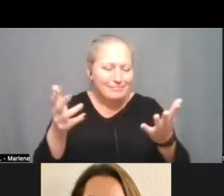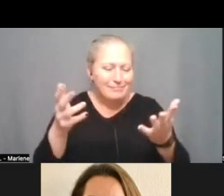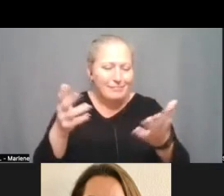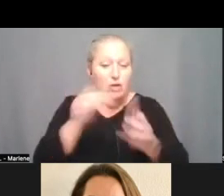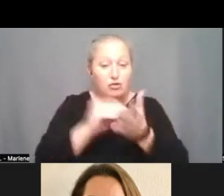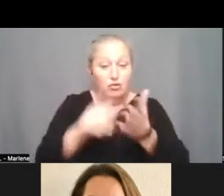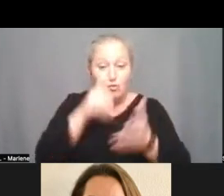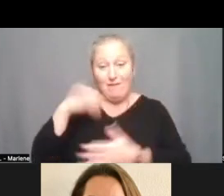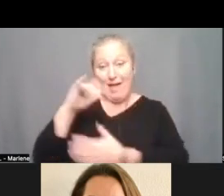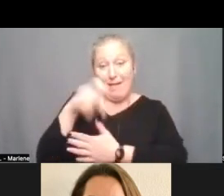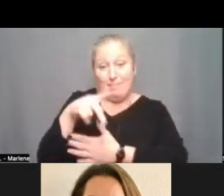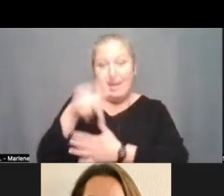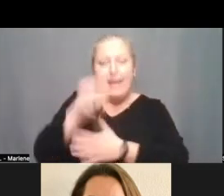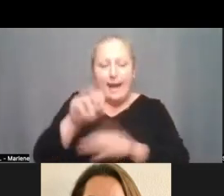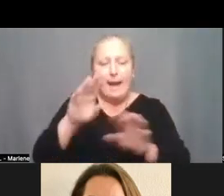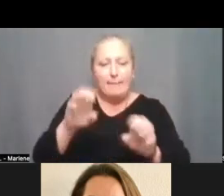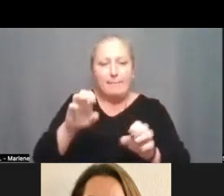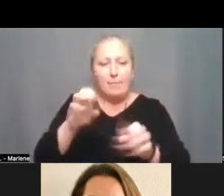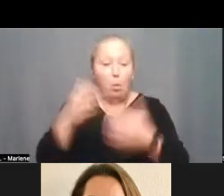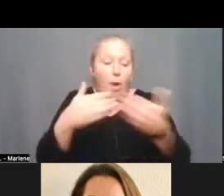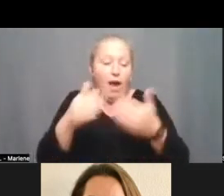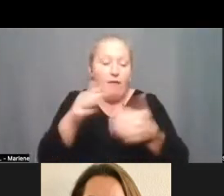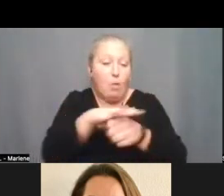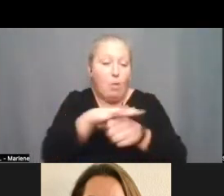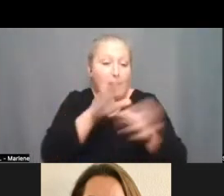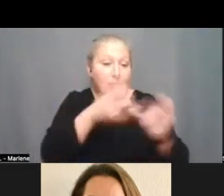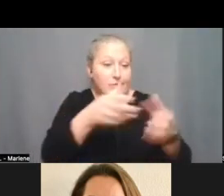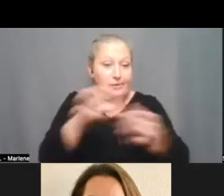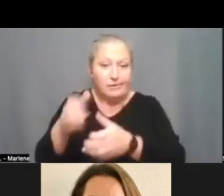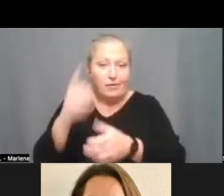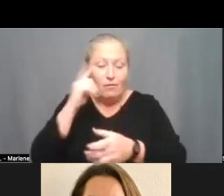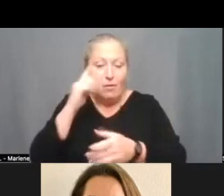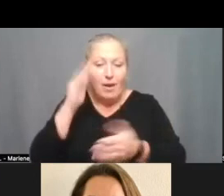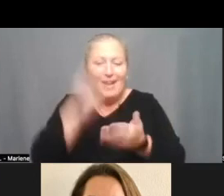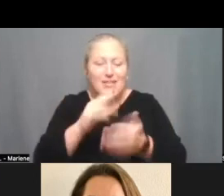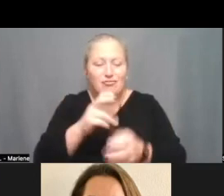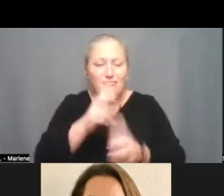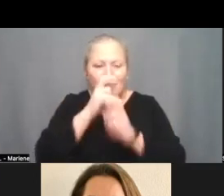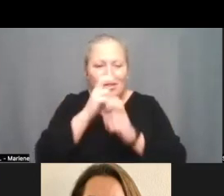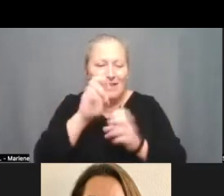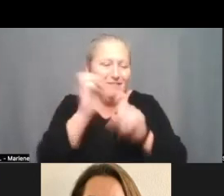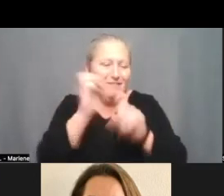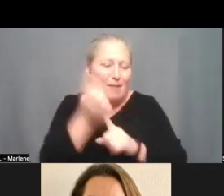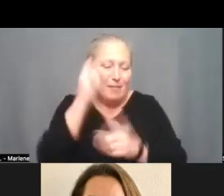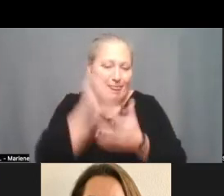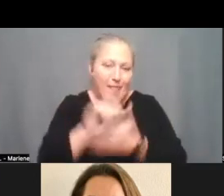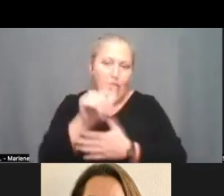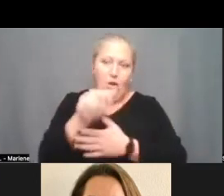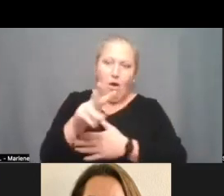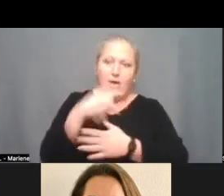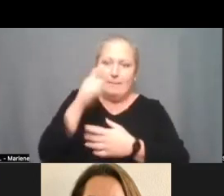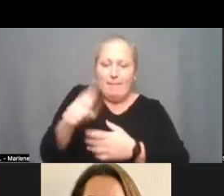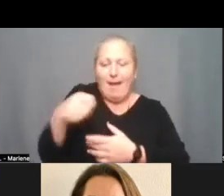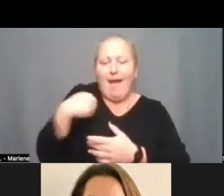an iep and they can be you whichever location is considered their least restrictive environment because that's the law right this is that we have to have them there so